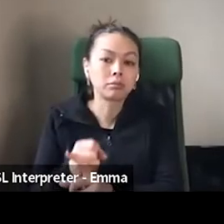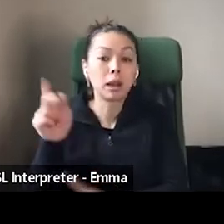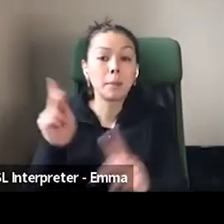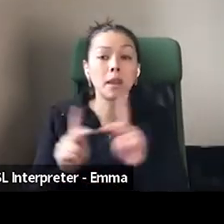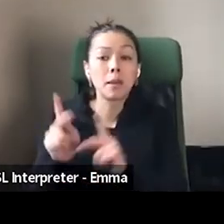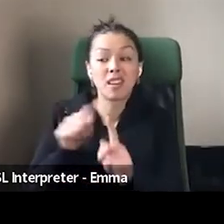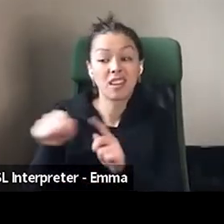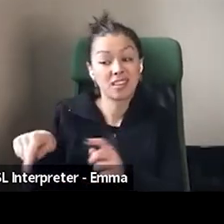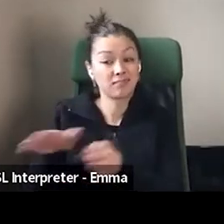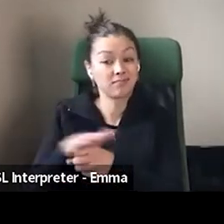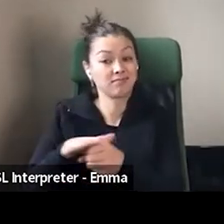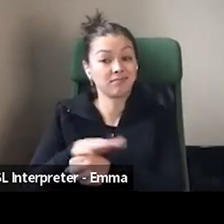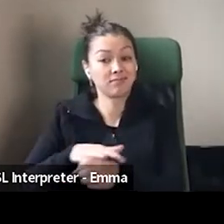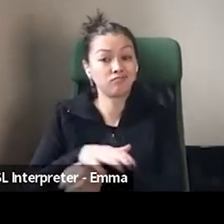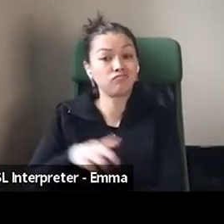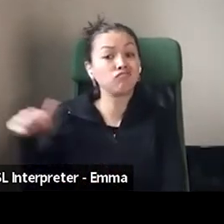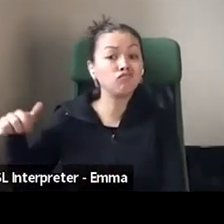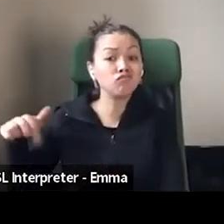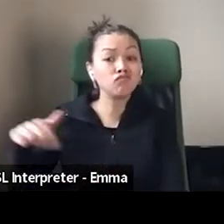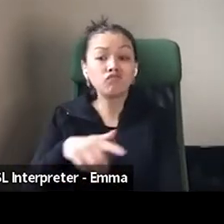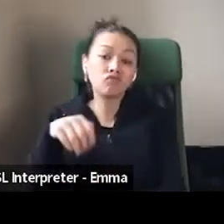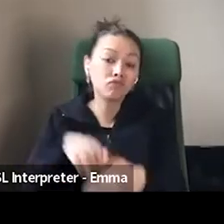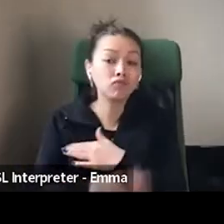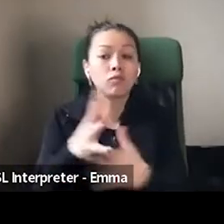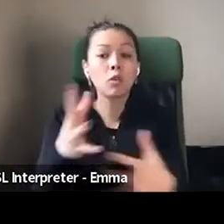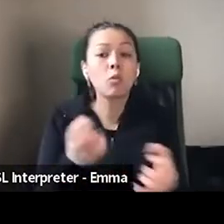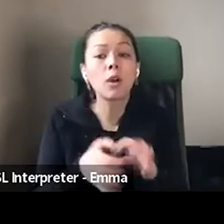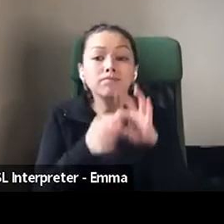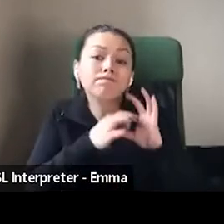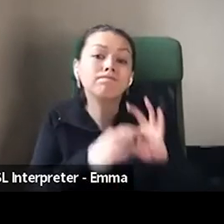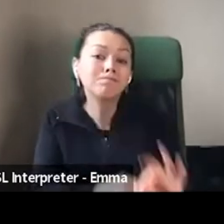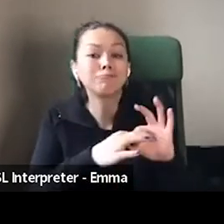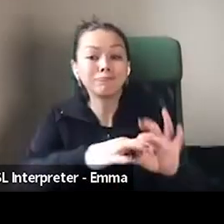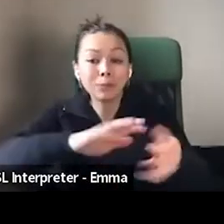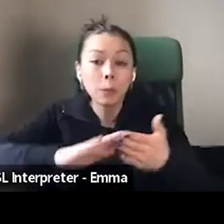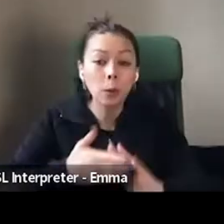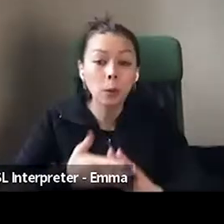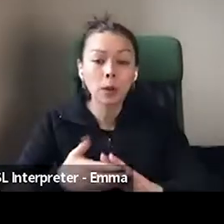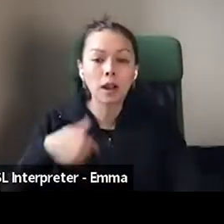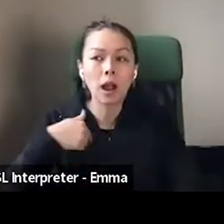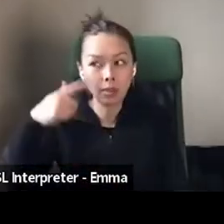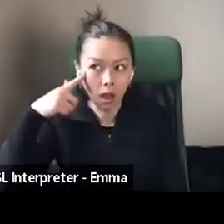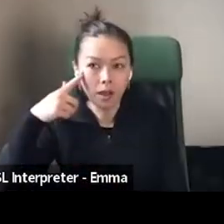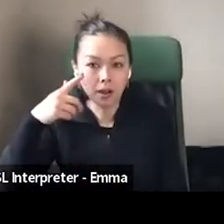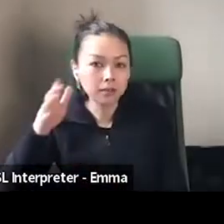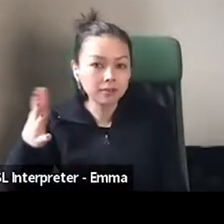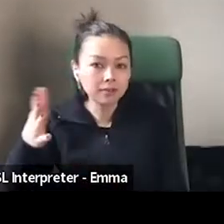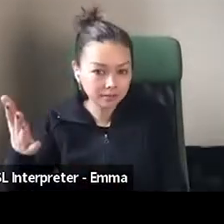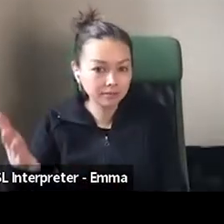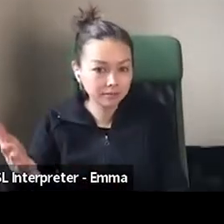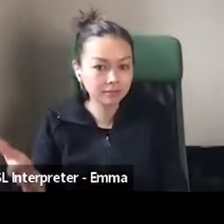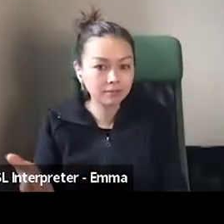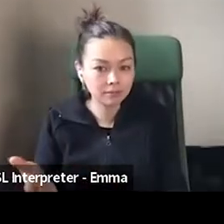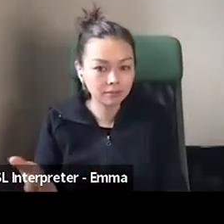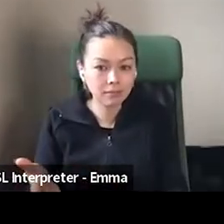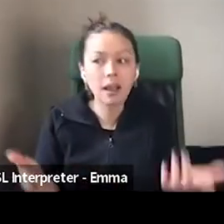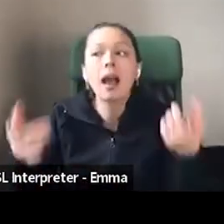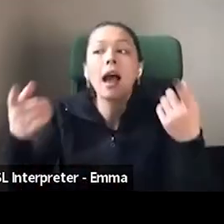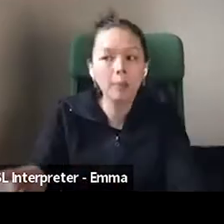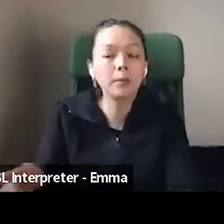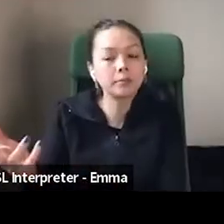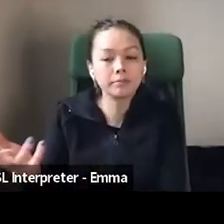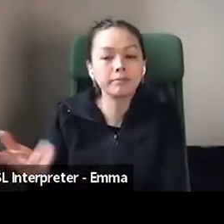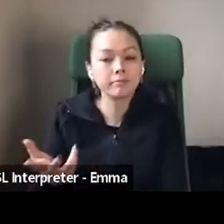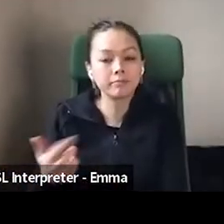They love it. They want to build community again. As I thought that might be the case is turning out to be true. People are coming back